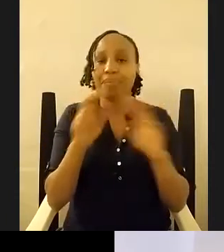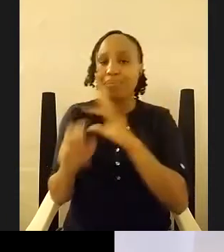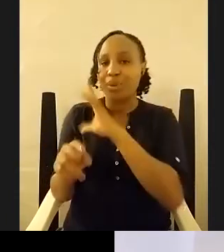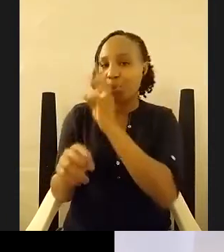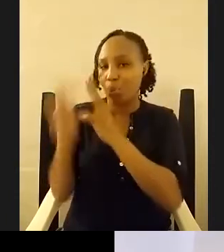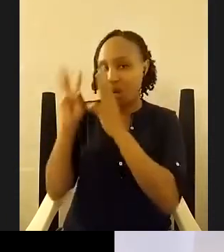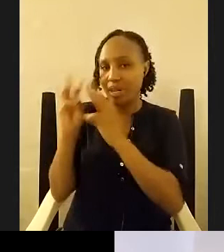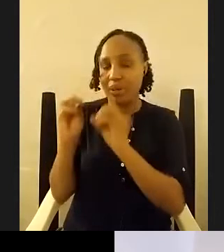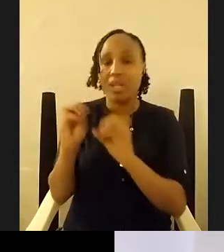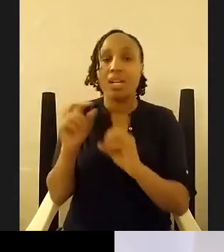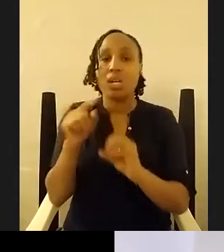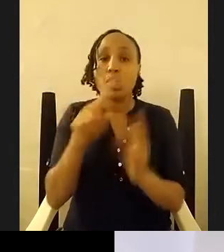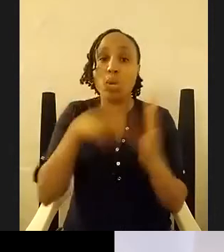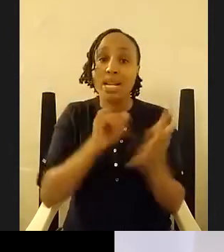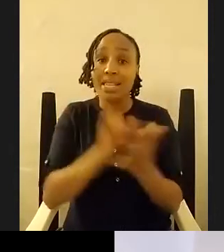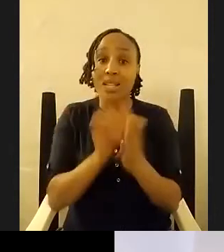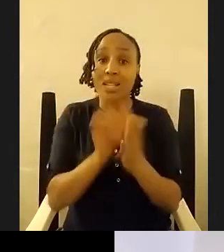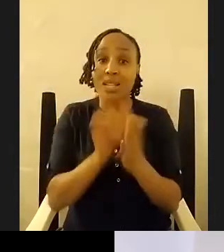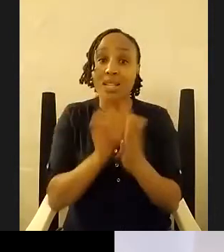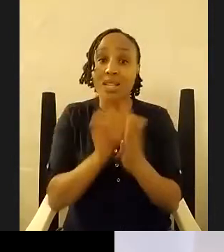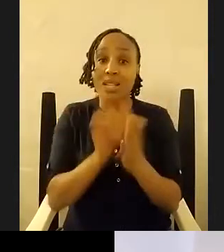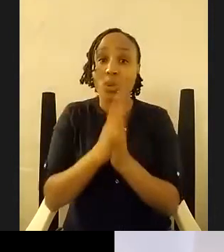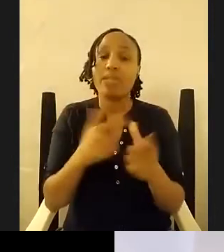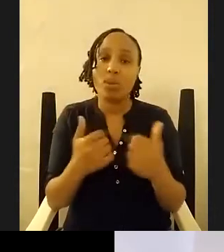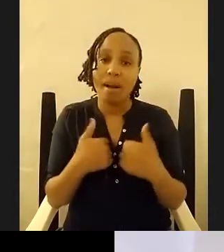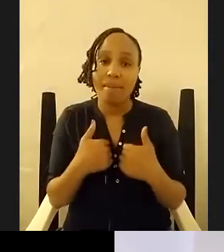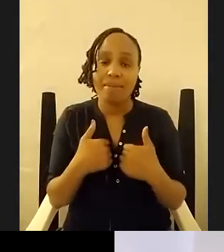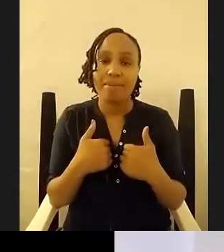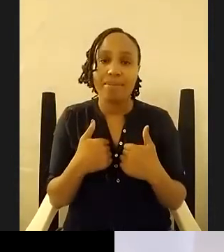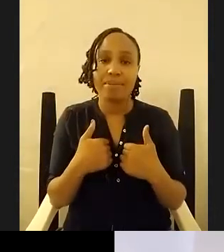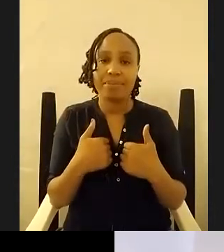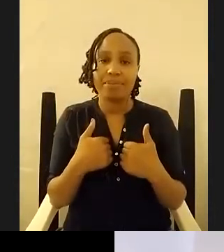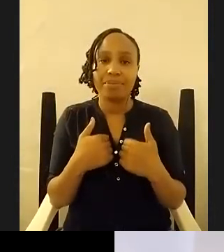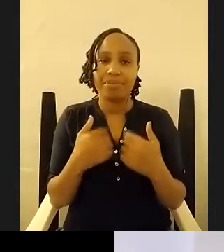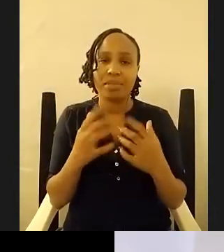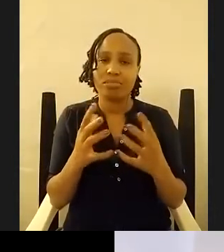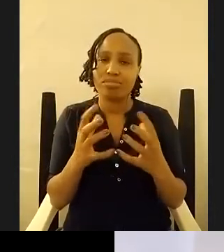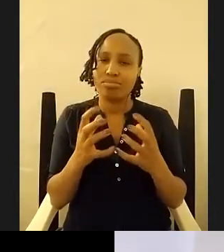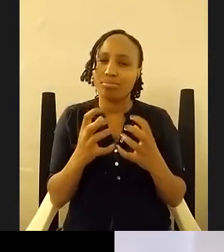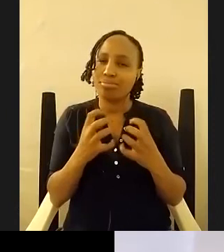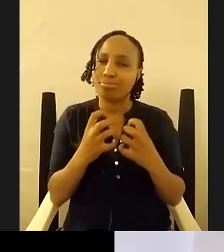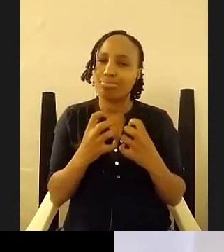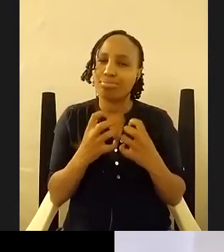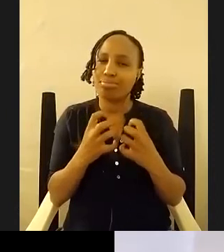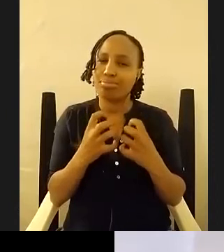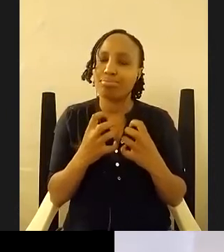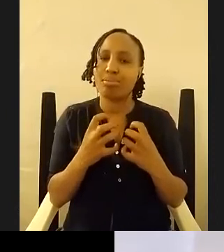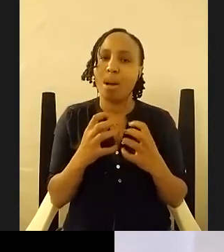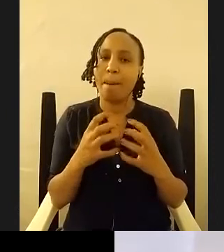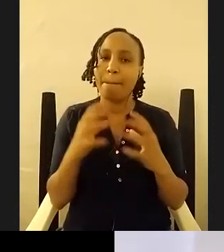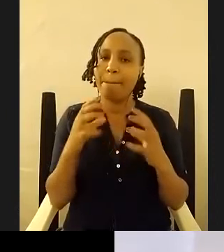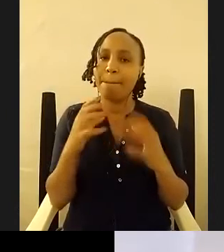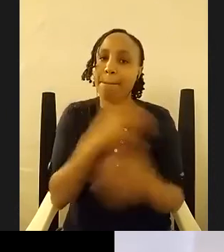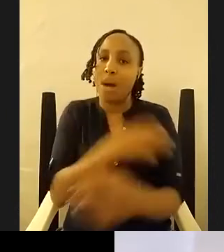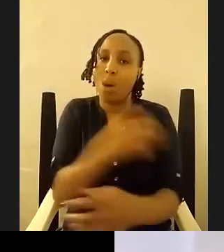certain there's a certain magnetic power to your work it's as if it's as if your work is saying